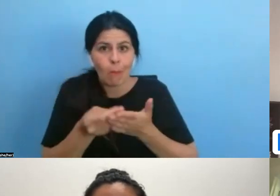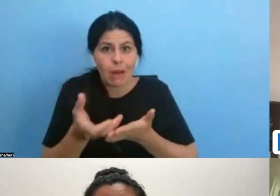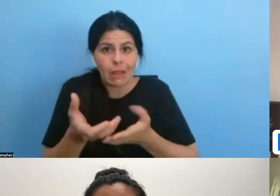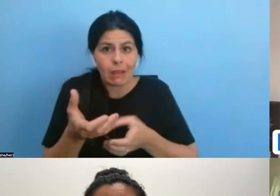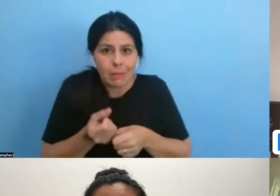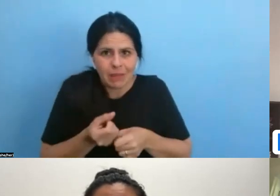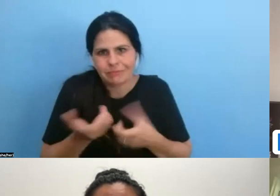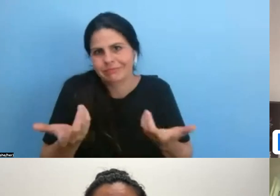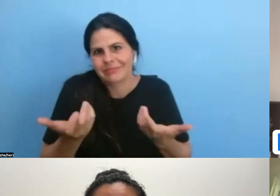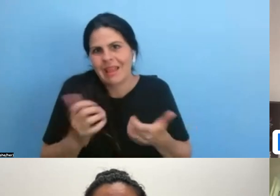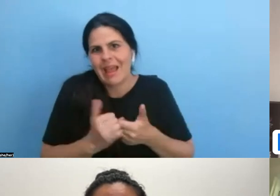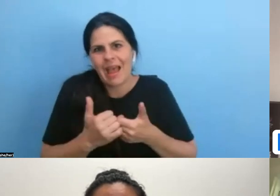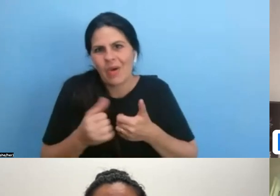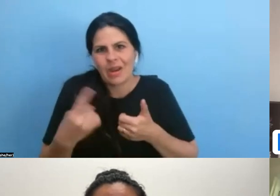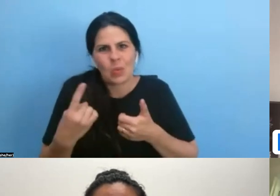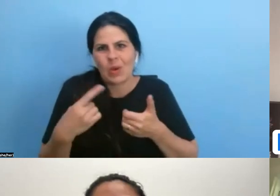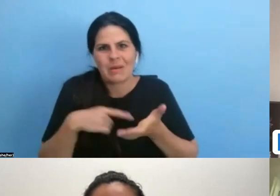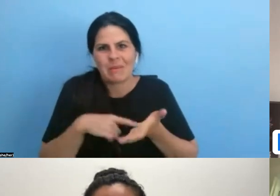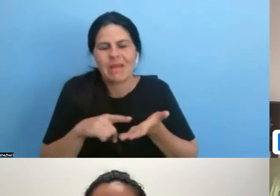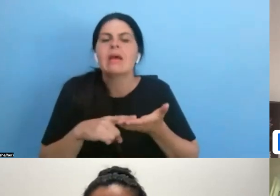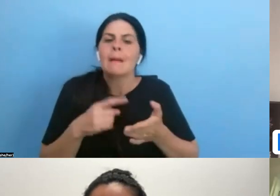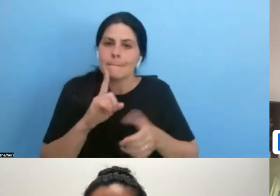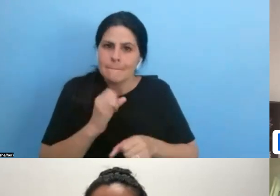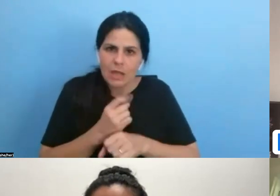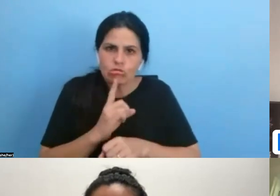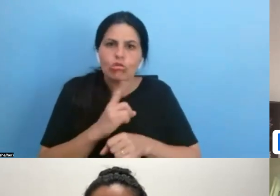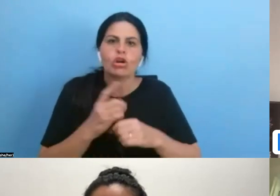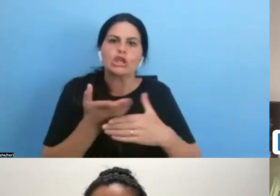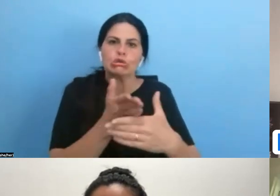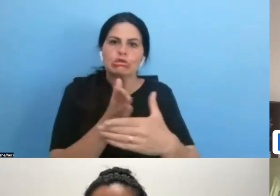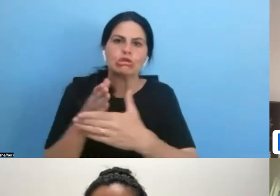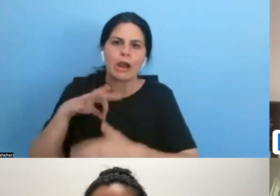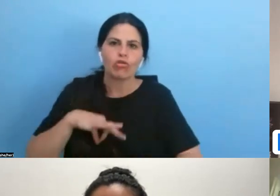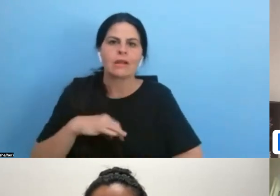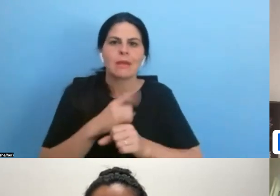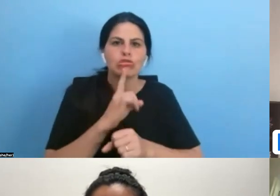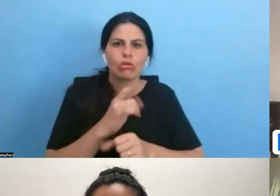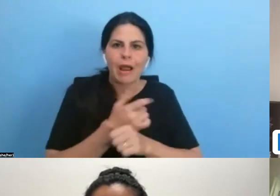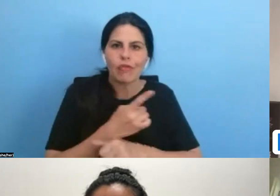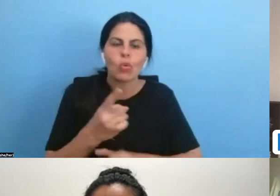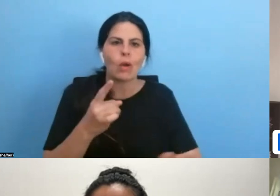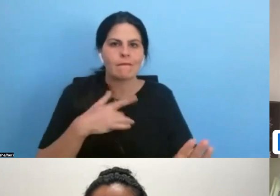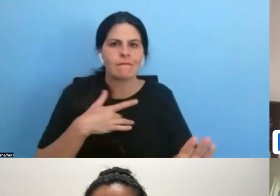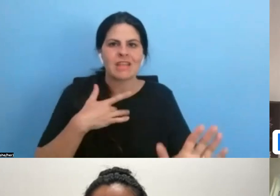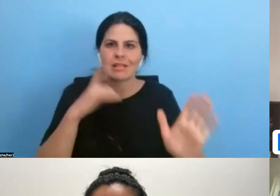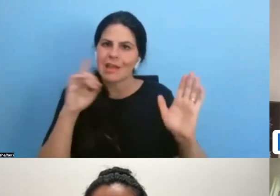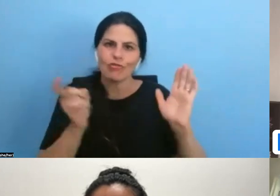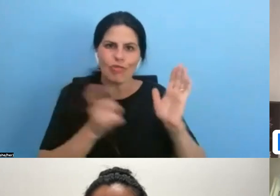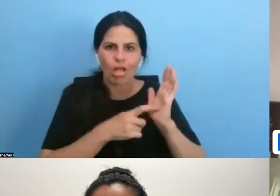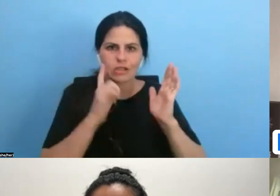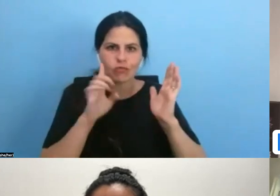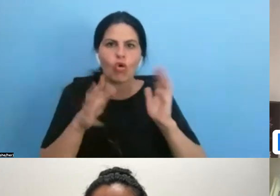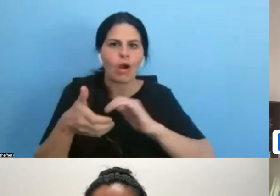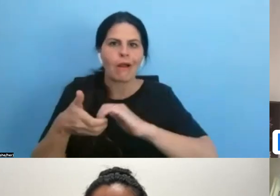how do you share credits and make sure everybody feels that they are being, um, acknowledged for the collaboration,